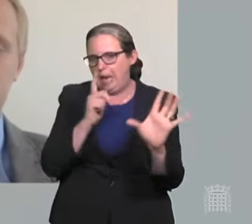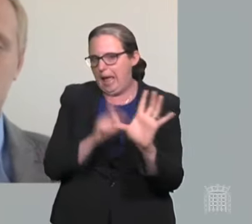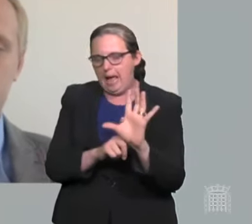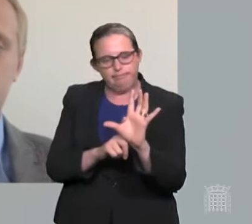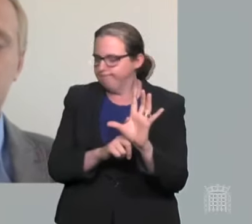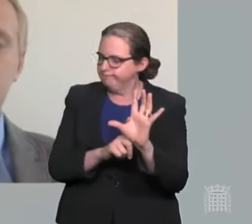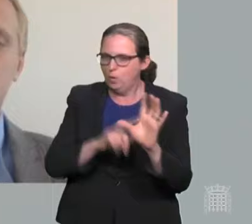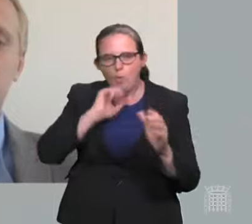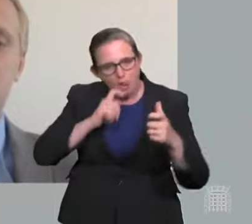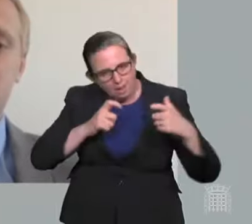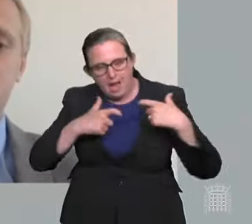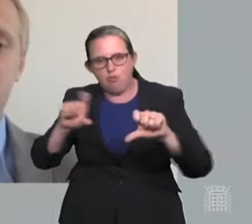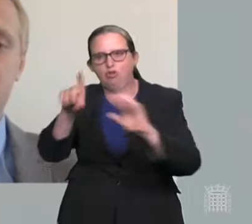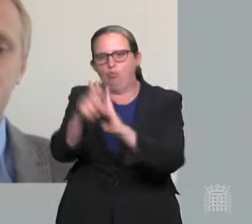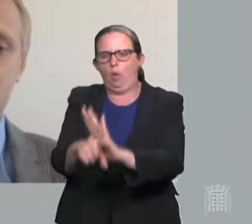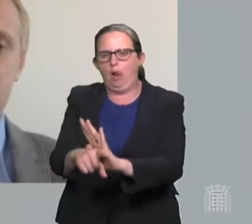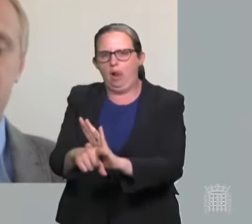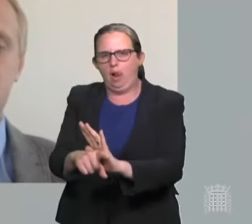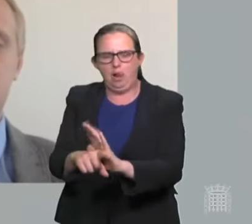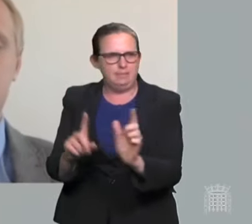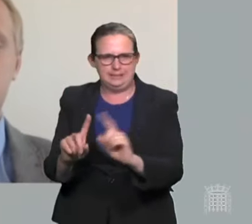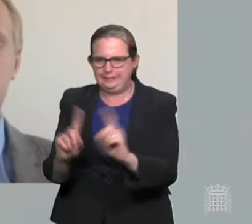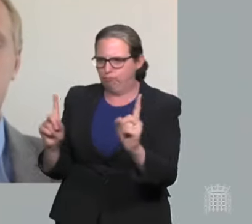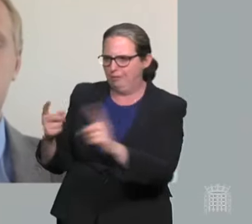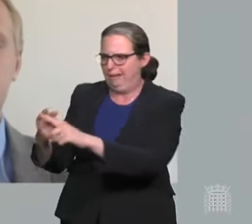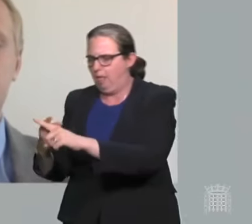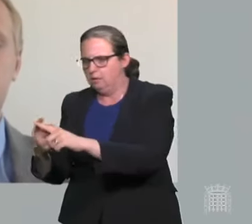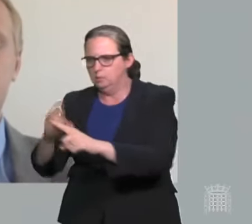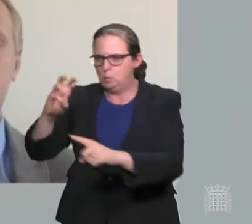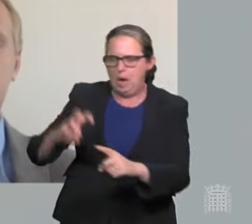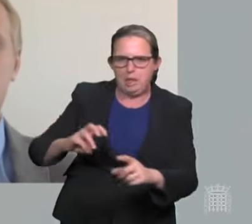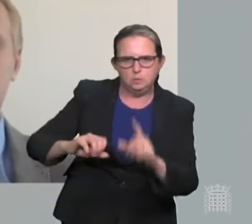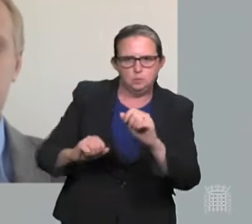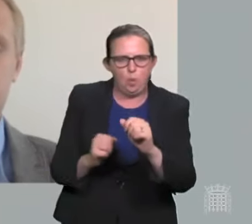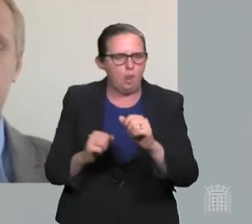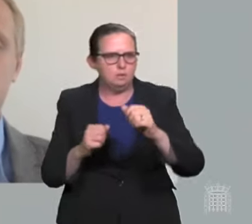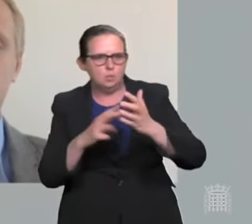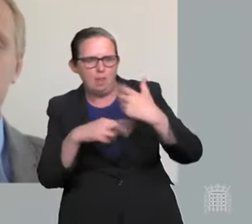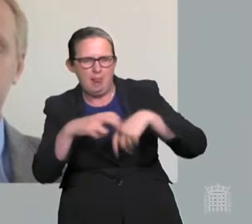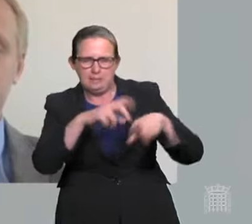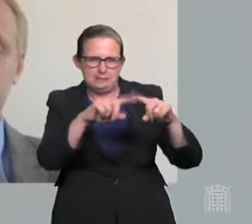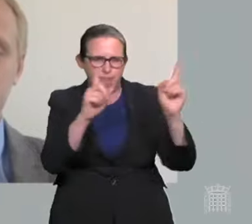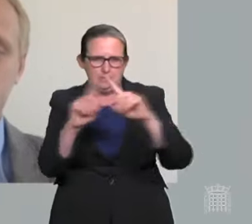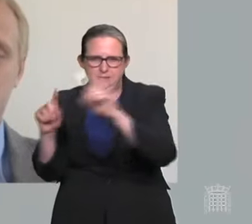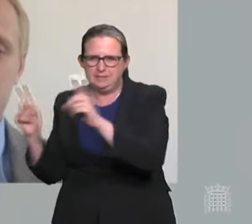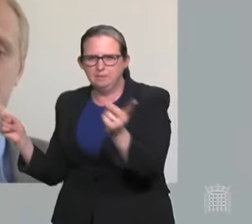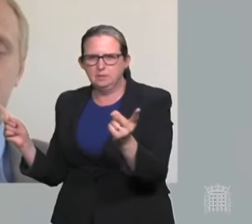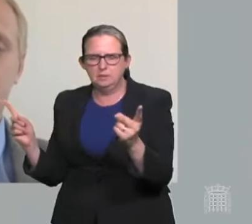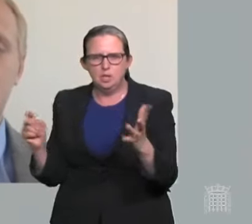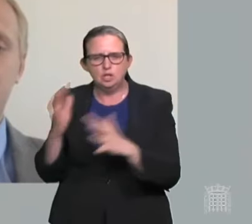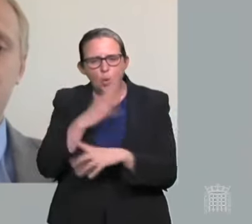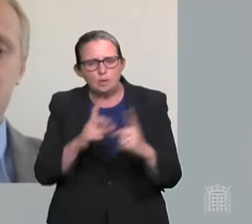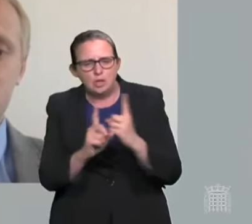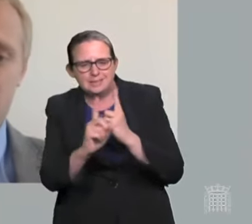on either side of border will raise questions of enforcement. Now, the responsibility for enforcing social distancing rules on trains is the responsibility